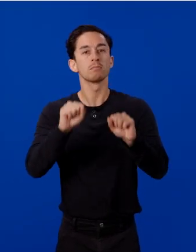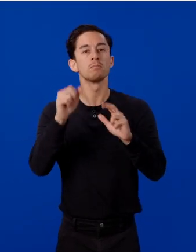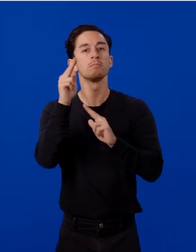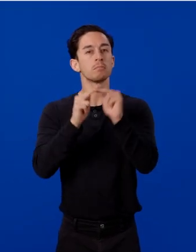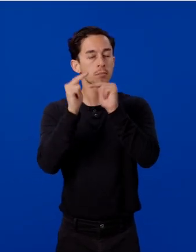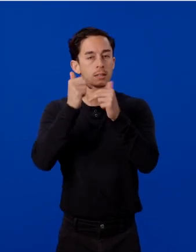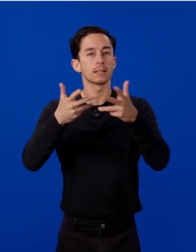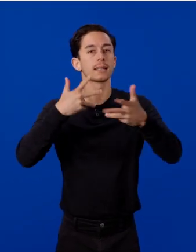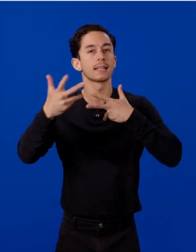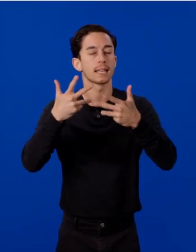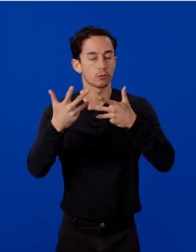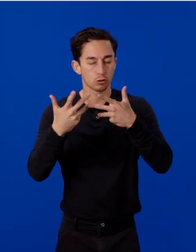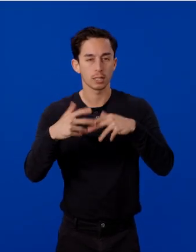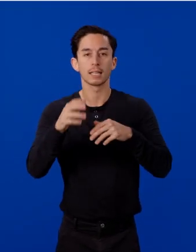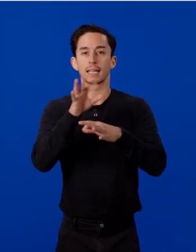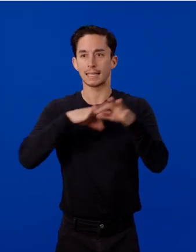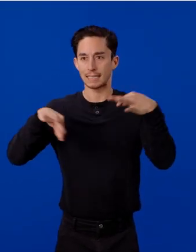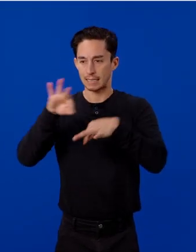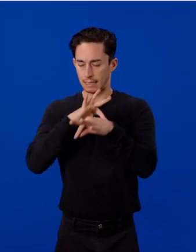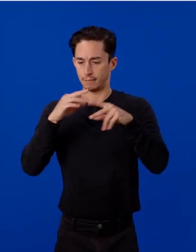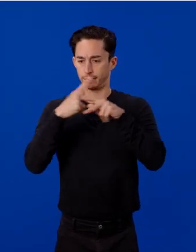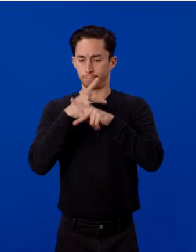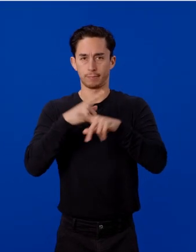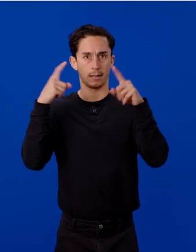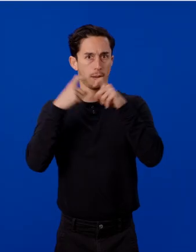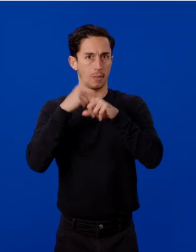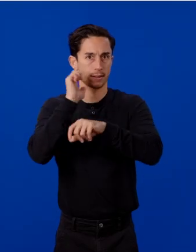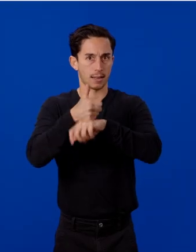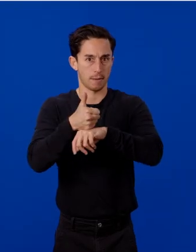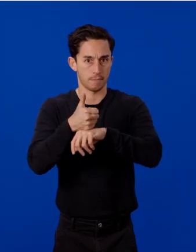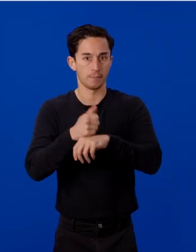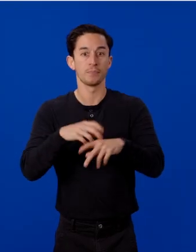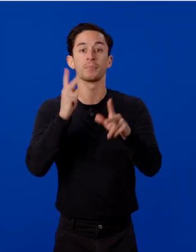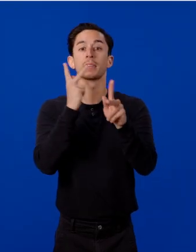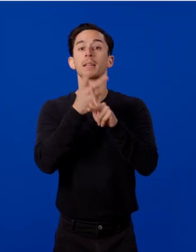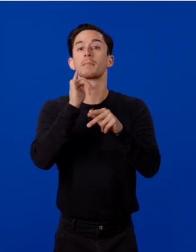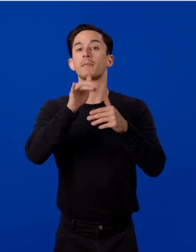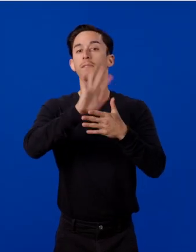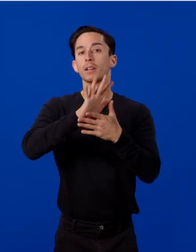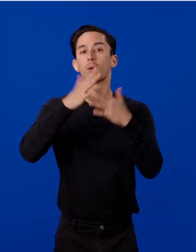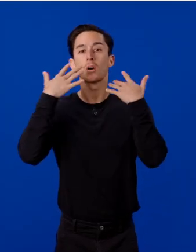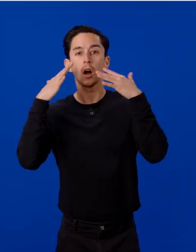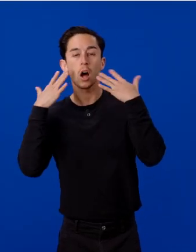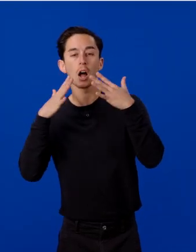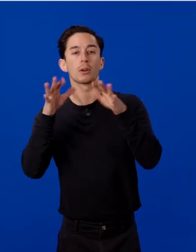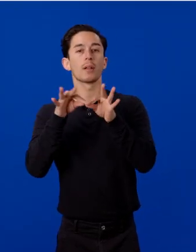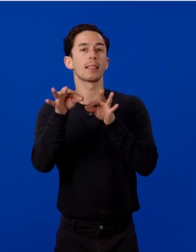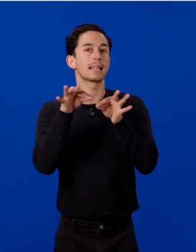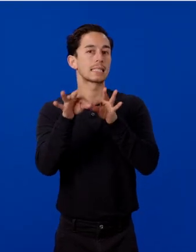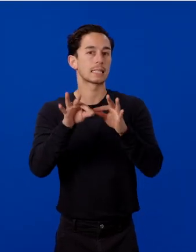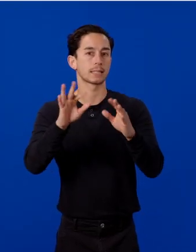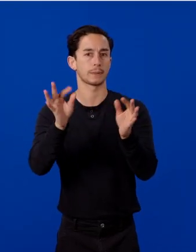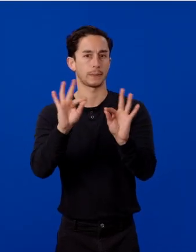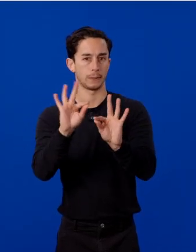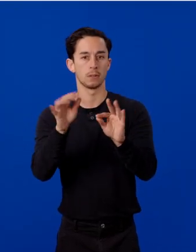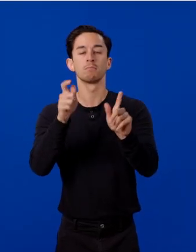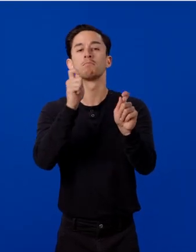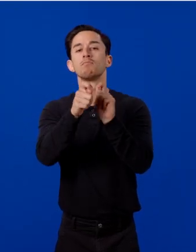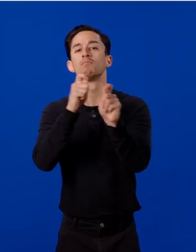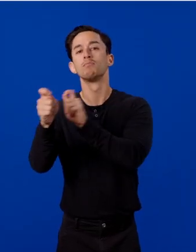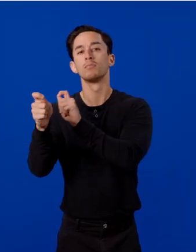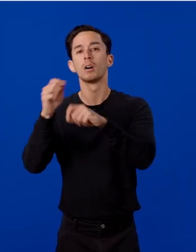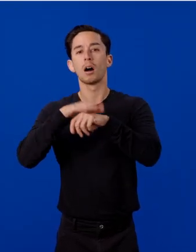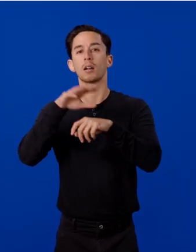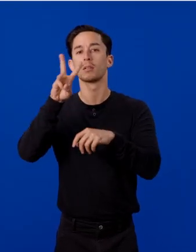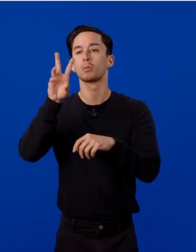instead of wrestling with complex setup. To keep video and audio latency minimal, I made custom changes on the WebRTC stack to